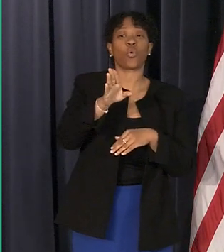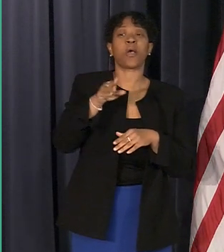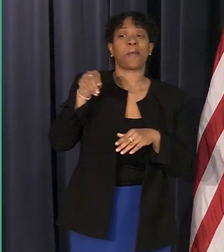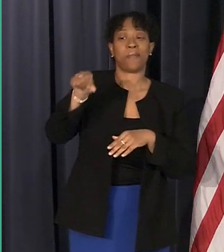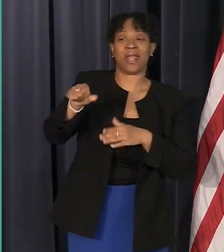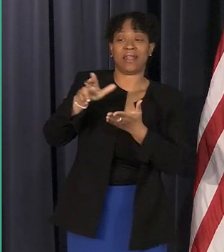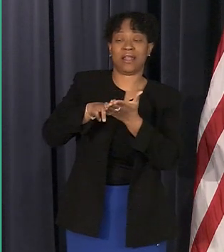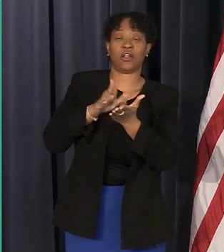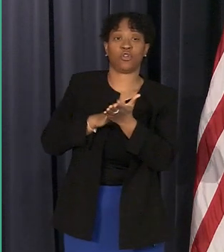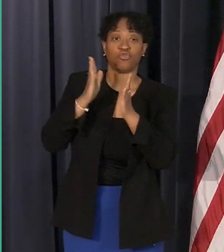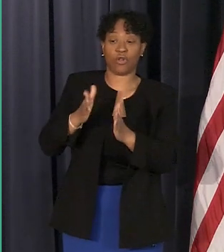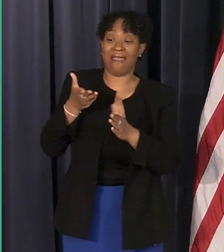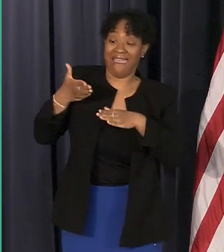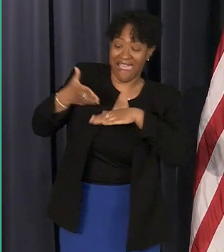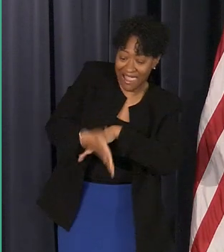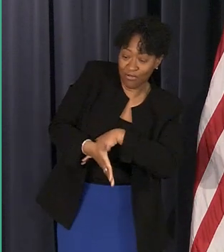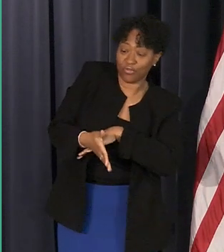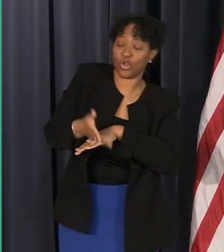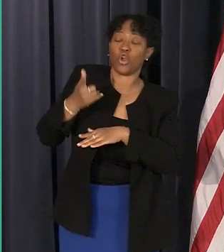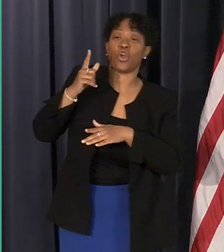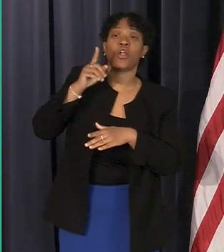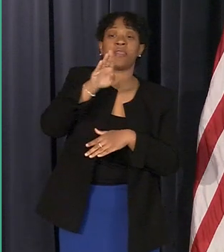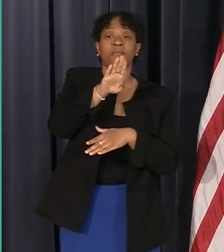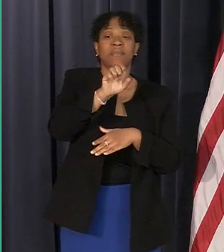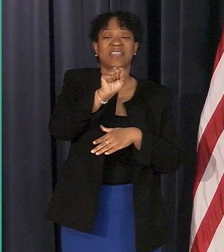after verification that the work has been completed